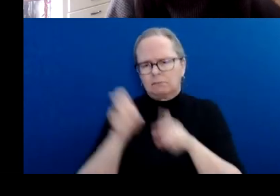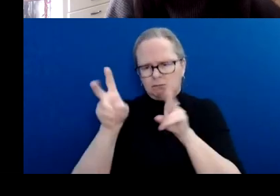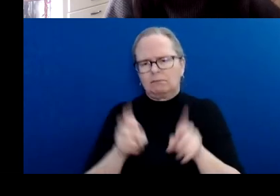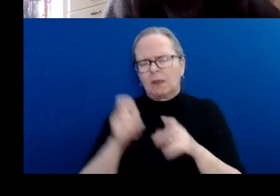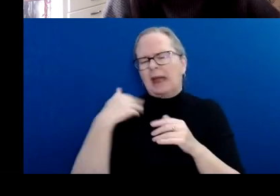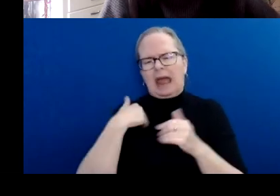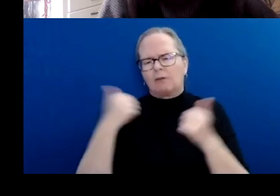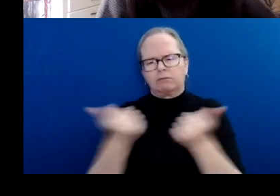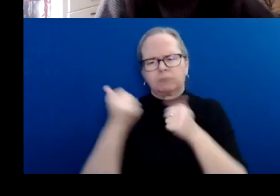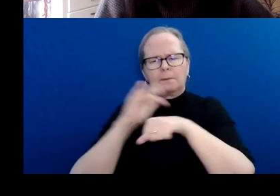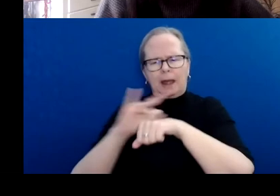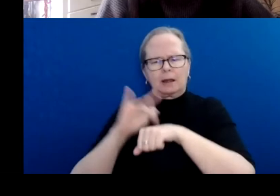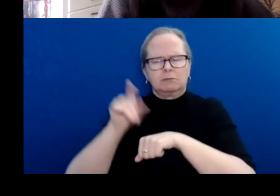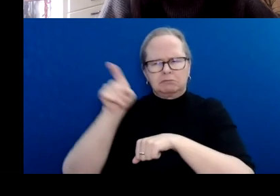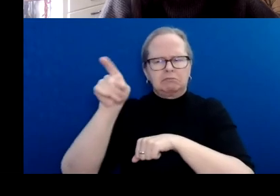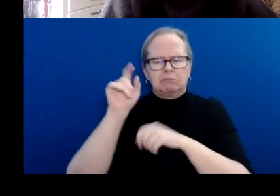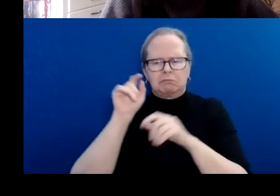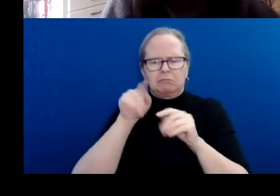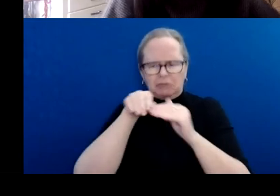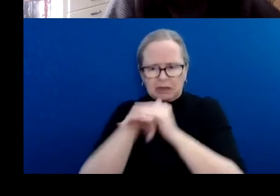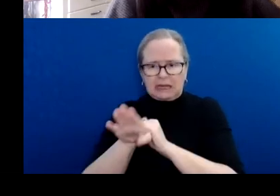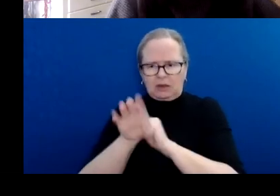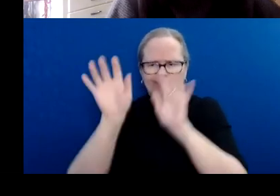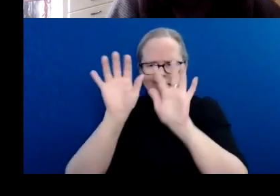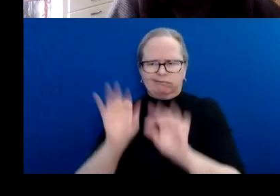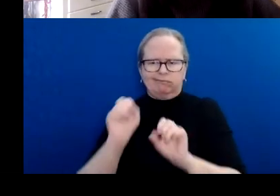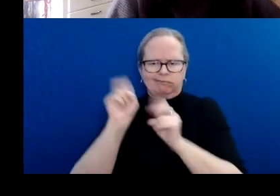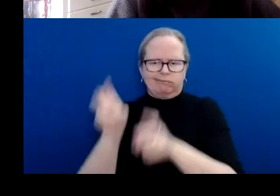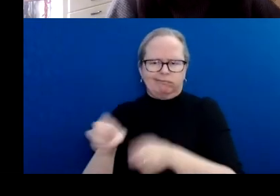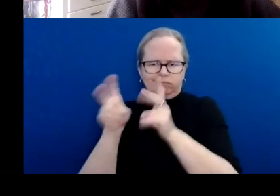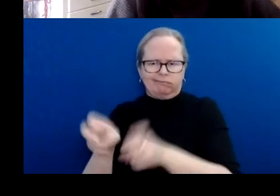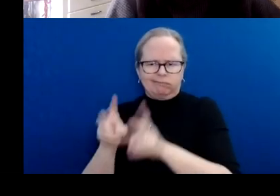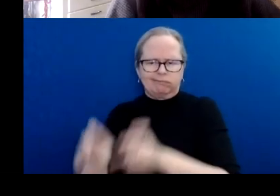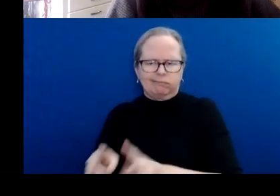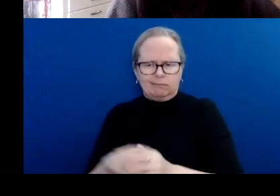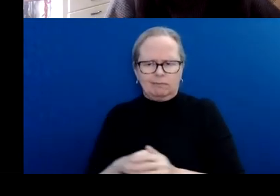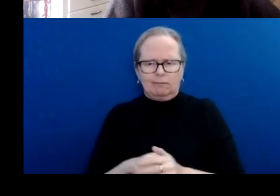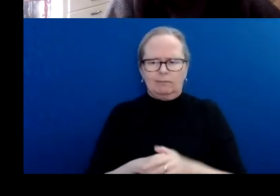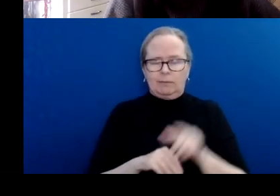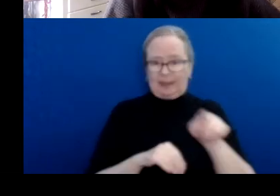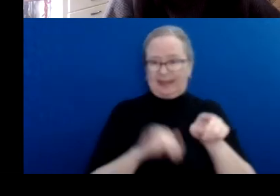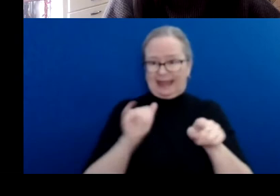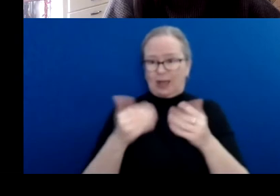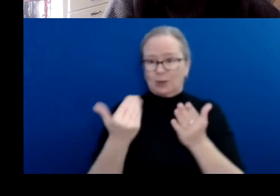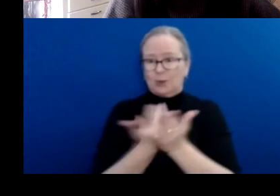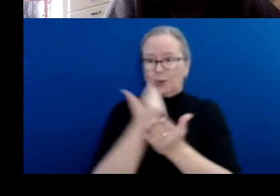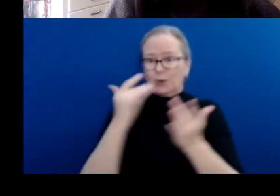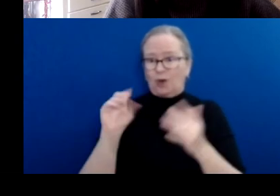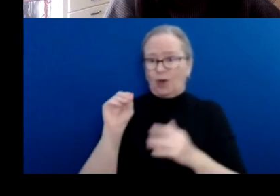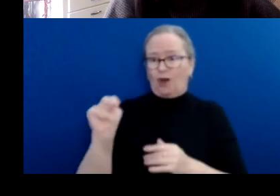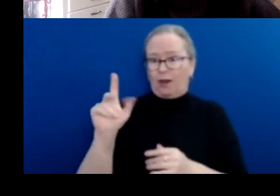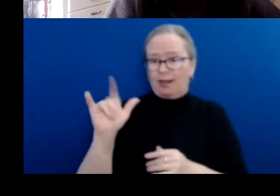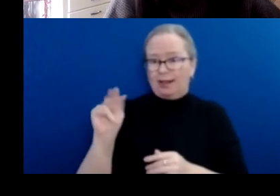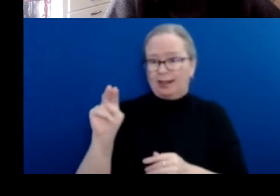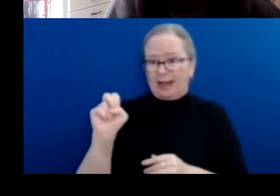One of the nice things about the new grant platform is that you can now upload media files, so audio, video,